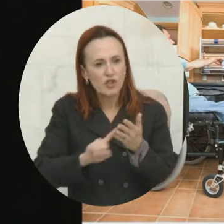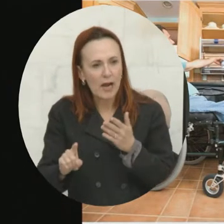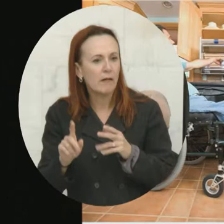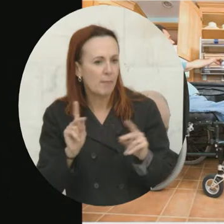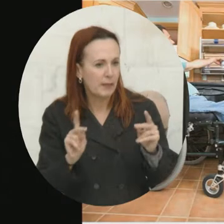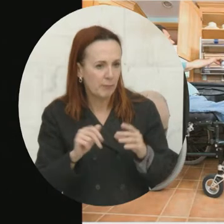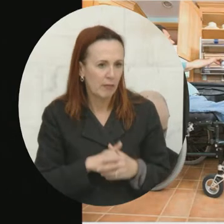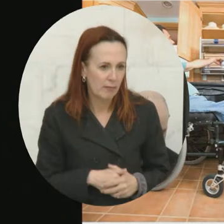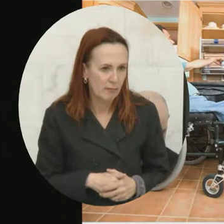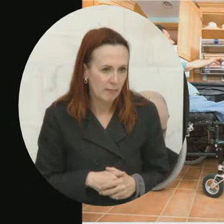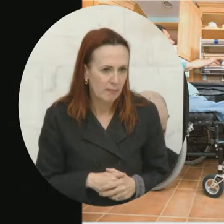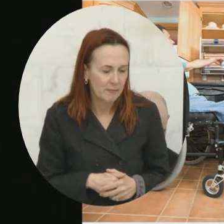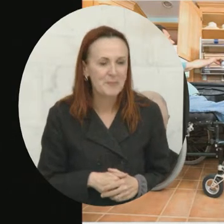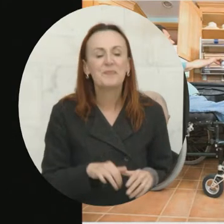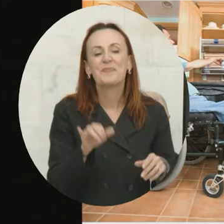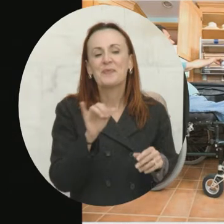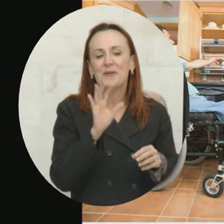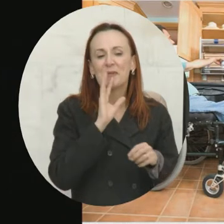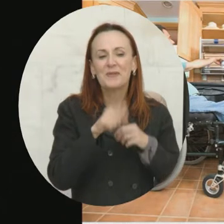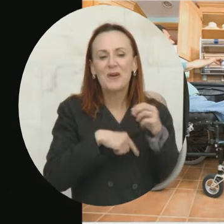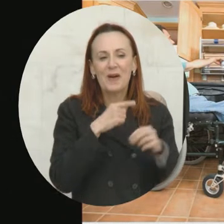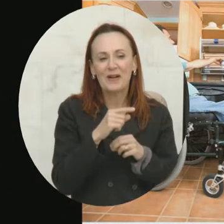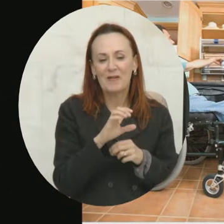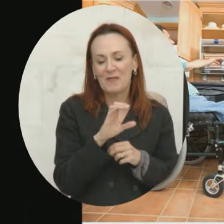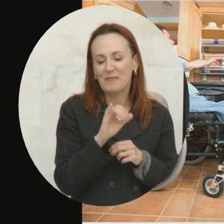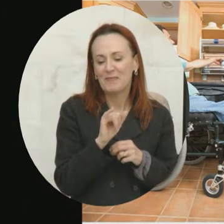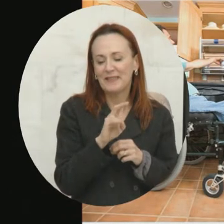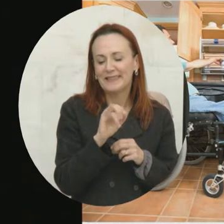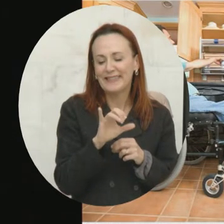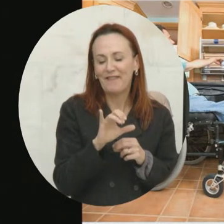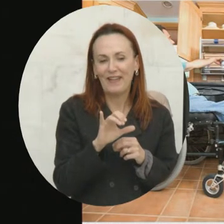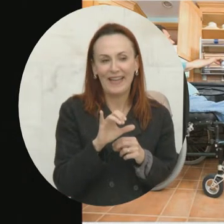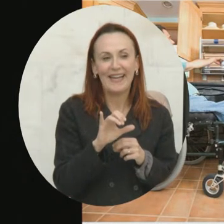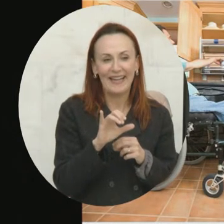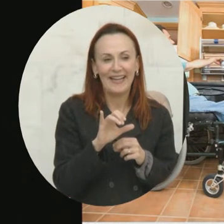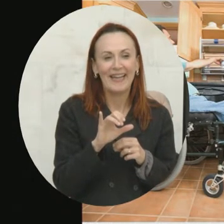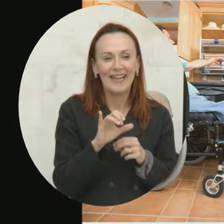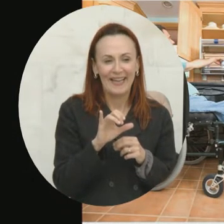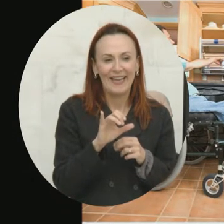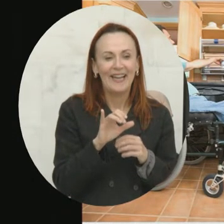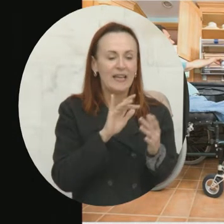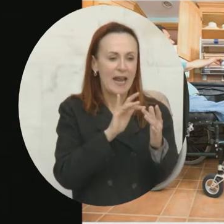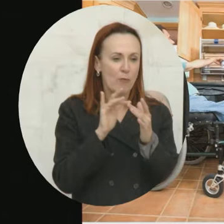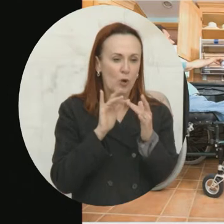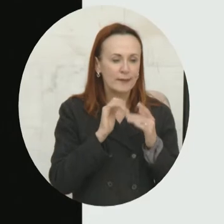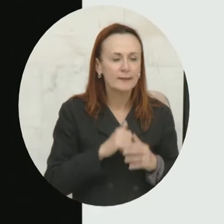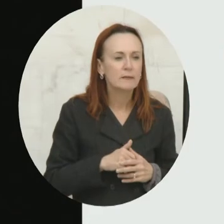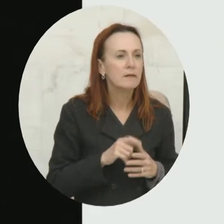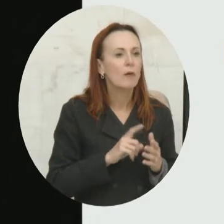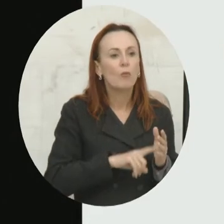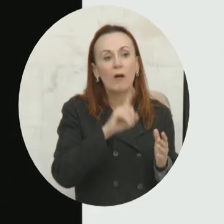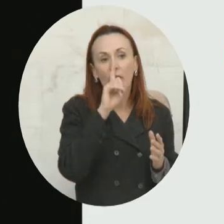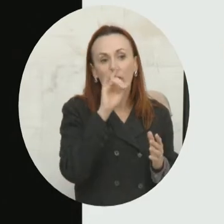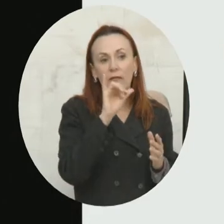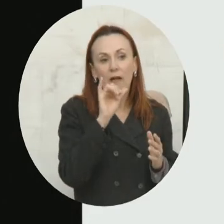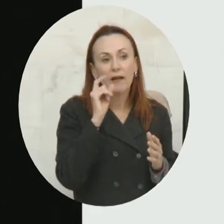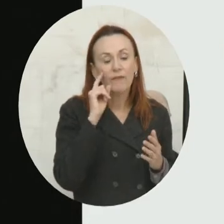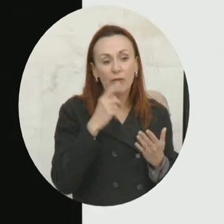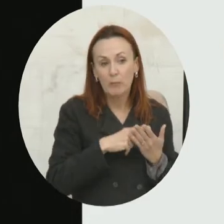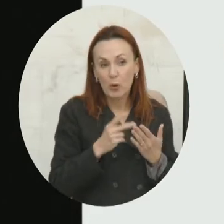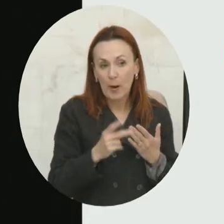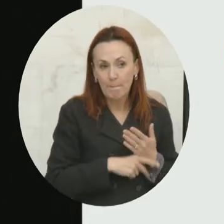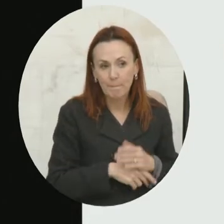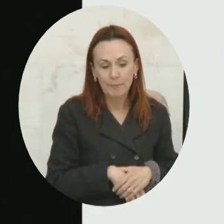And then lastly, we want to talk about our civic networks and the agencies and organizations that are set up to care for these folks as well. So what does that look like from a program standpoint?